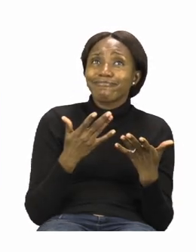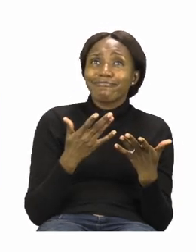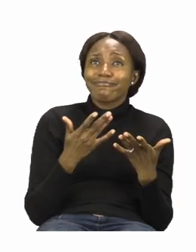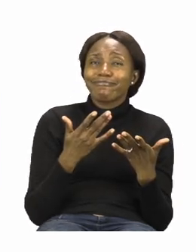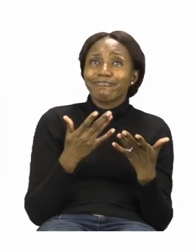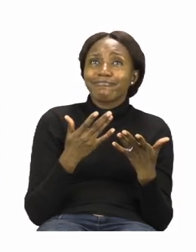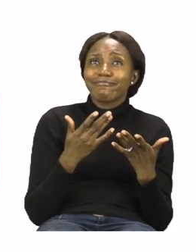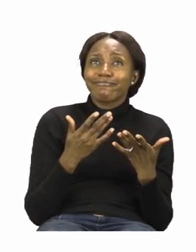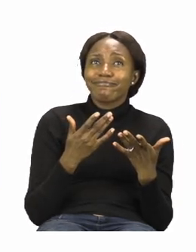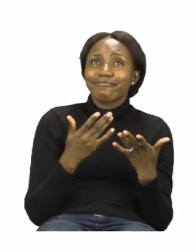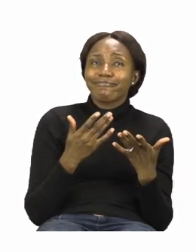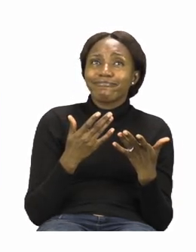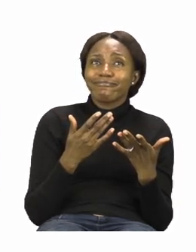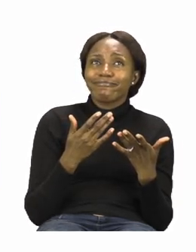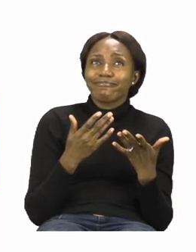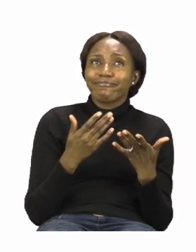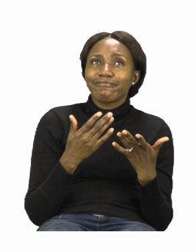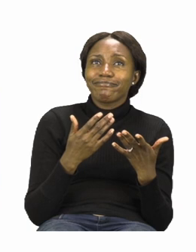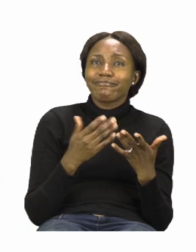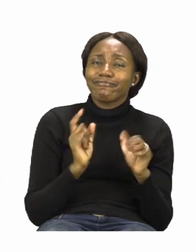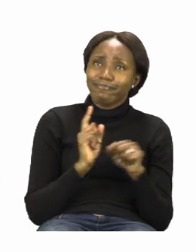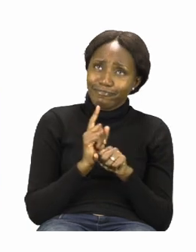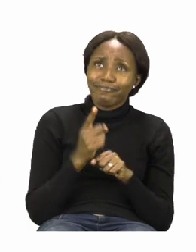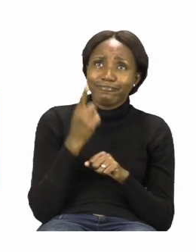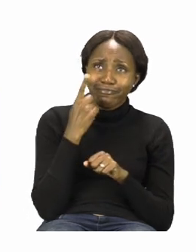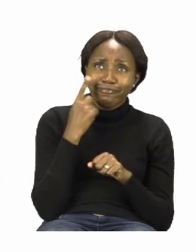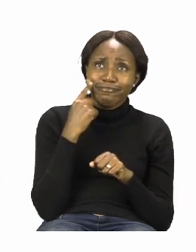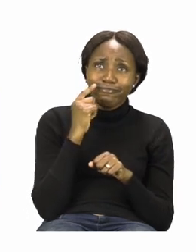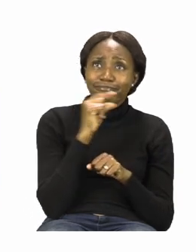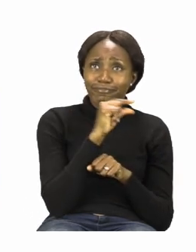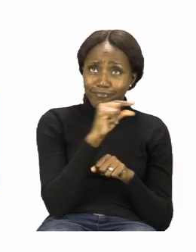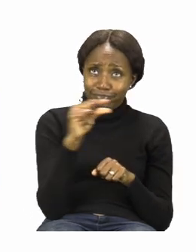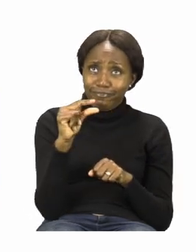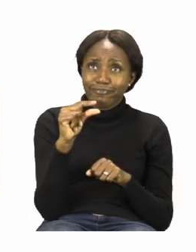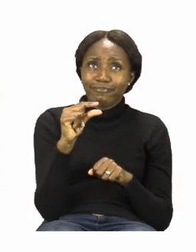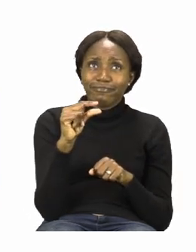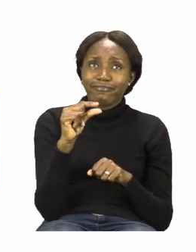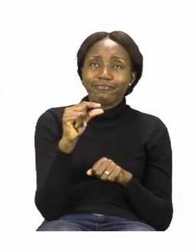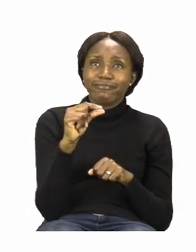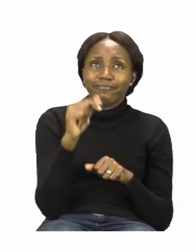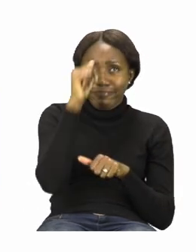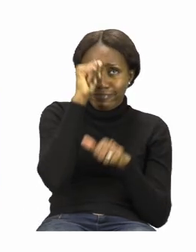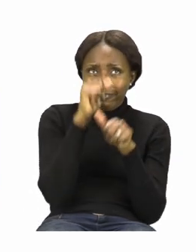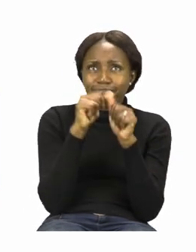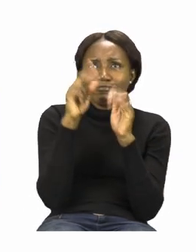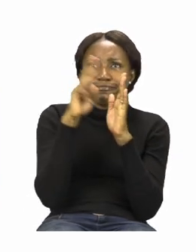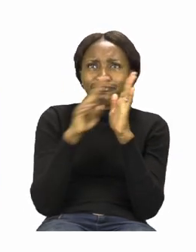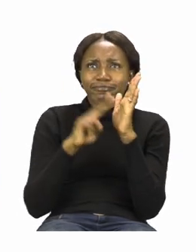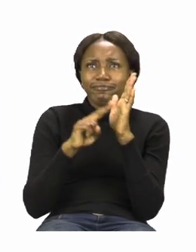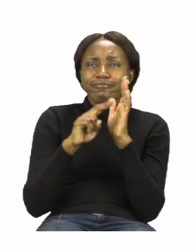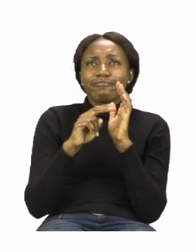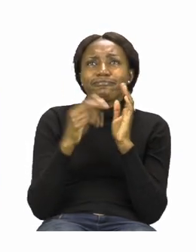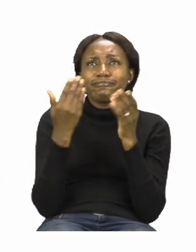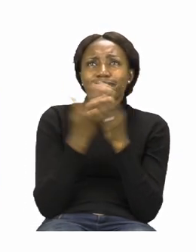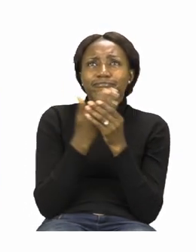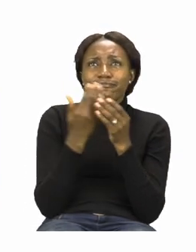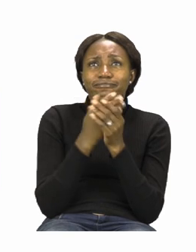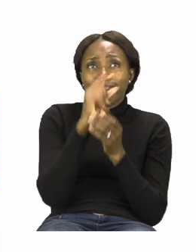do this word search is by taking our sight words. Now remember we read our vocabulary words and